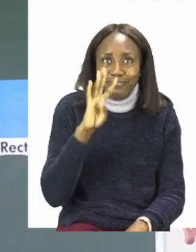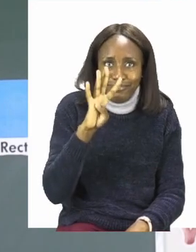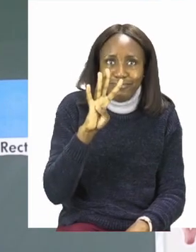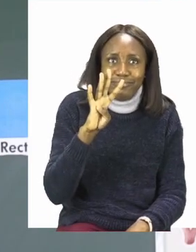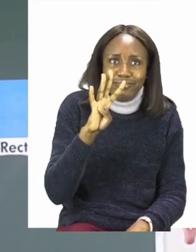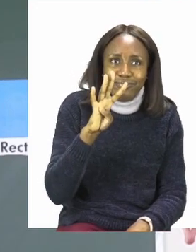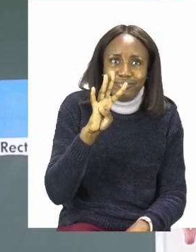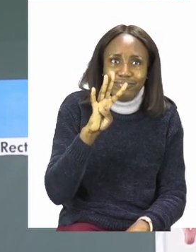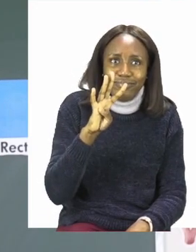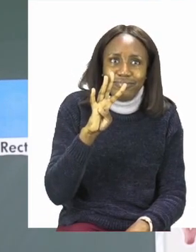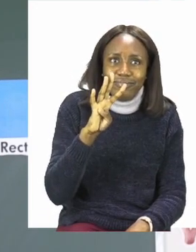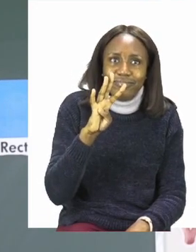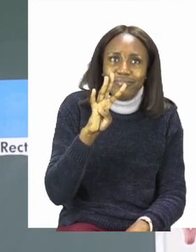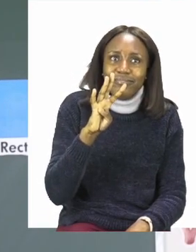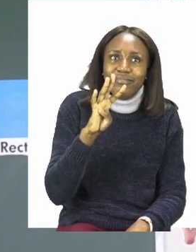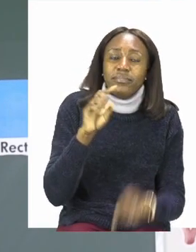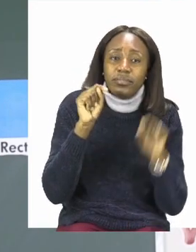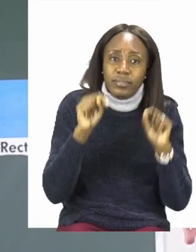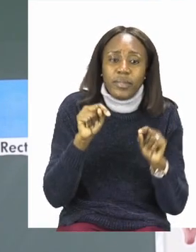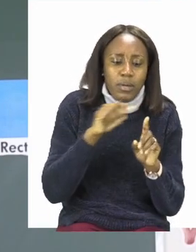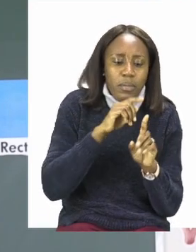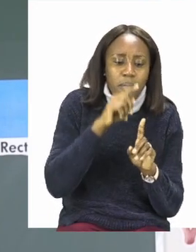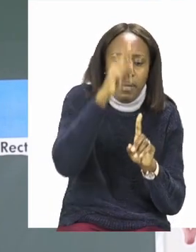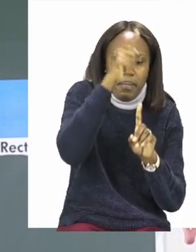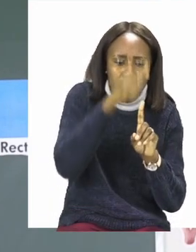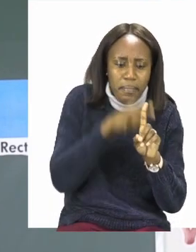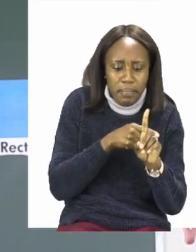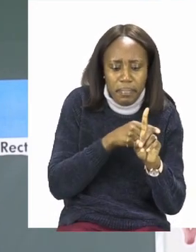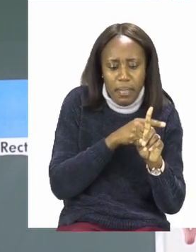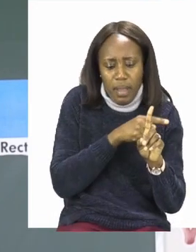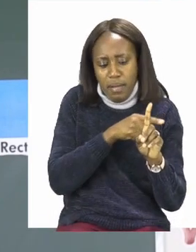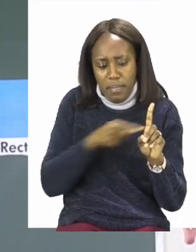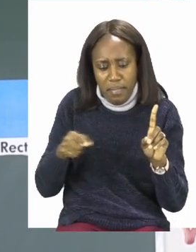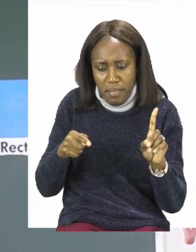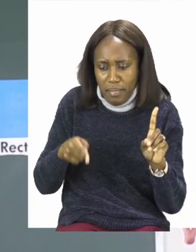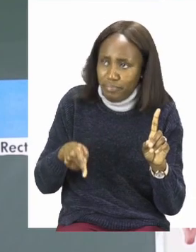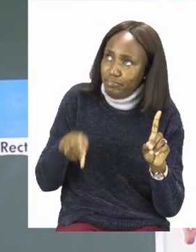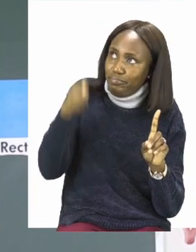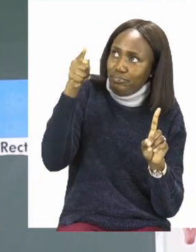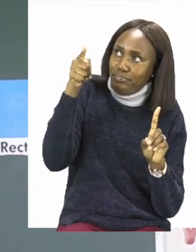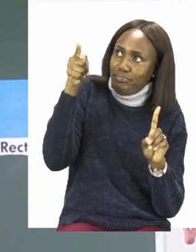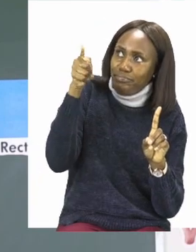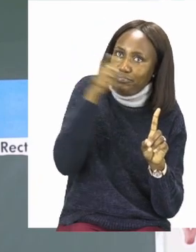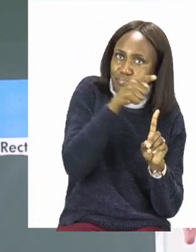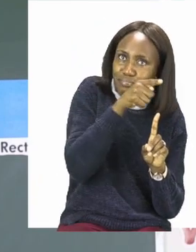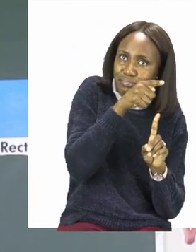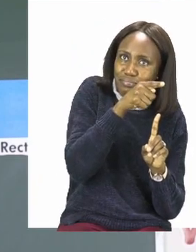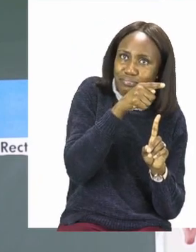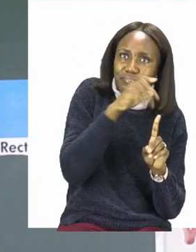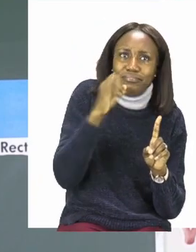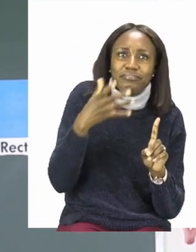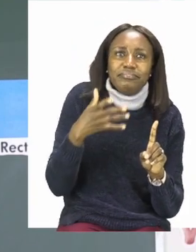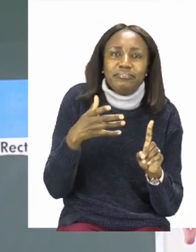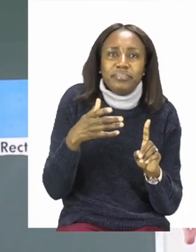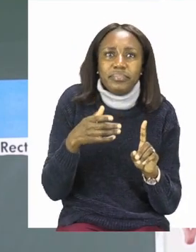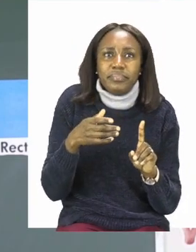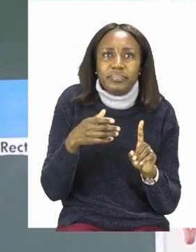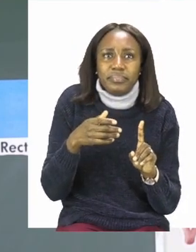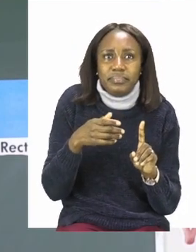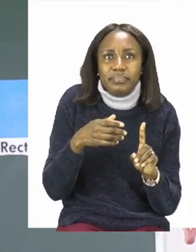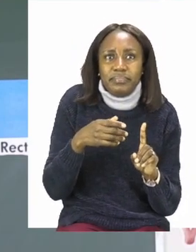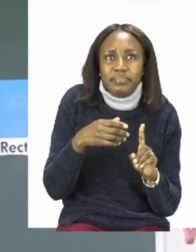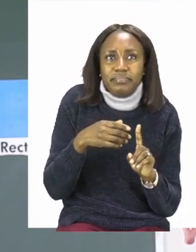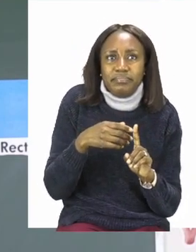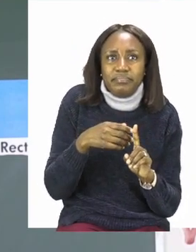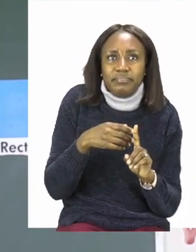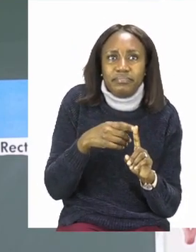And then we need to count the sides. It also says it has dash sides. Let's see how many sides